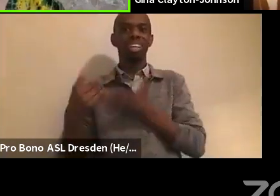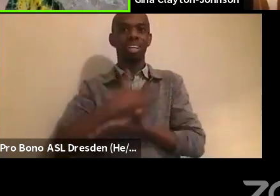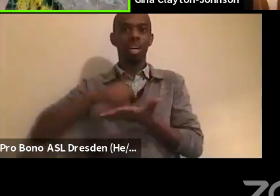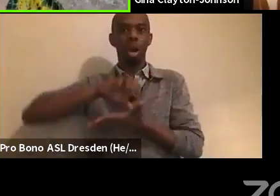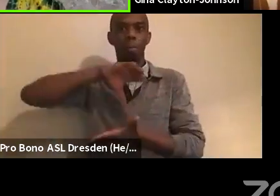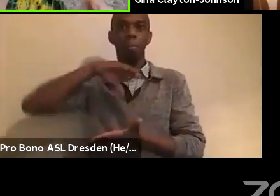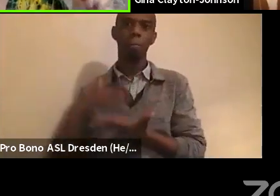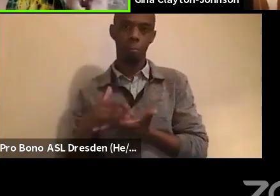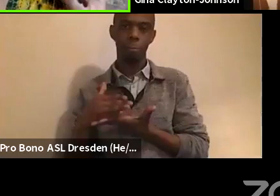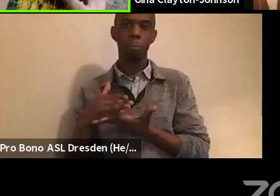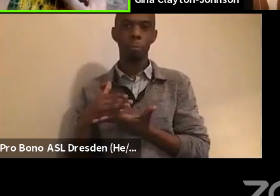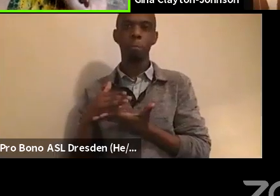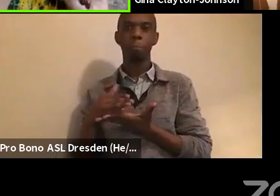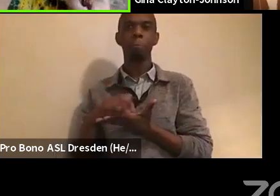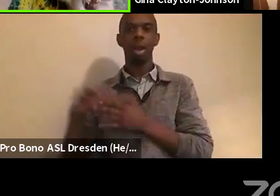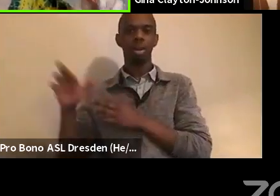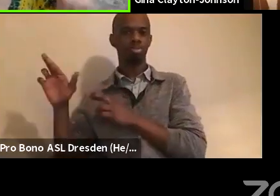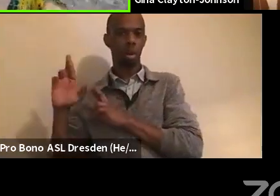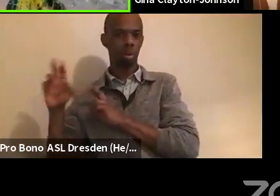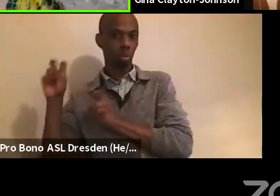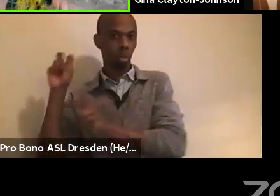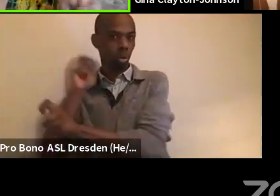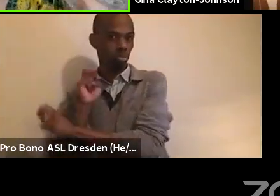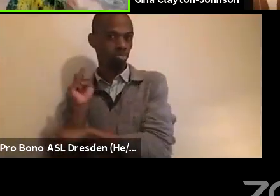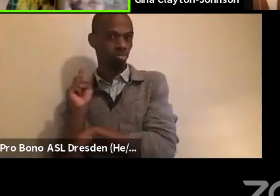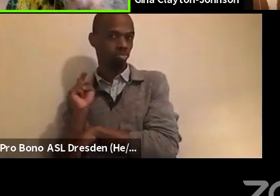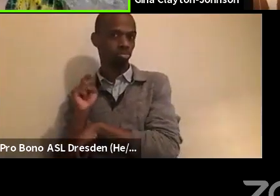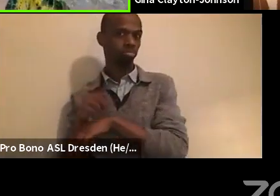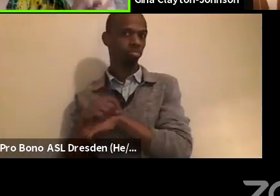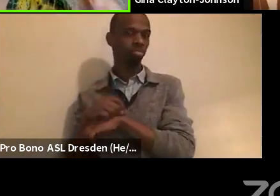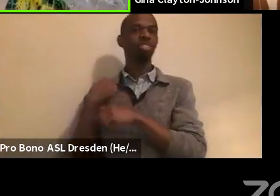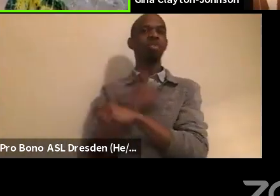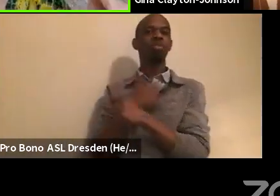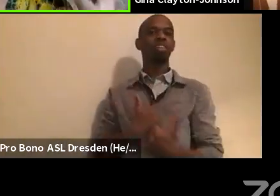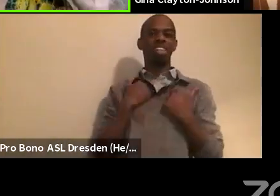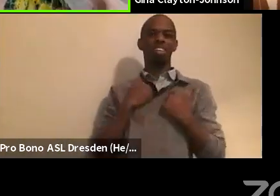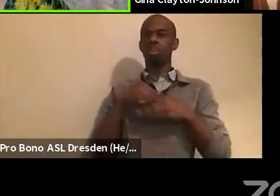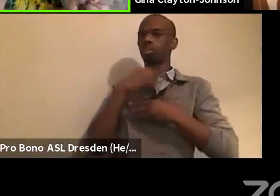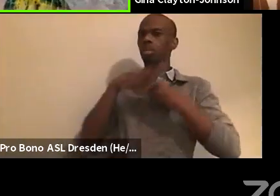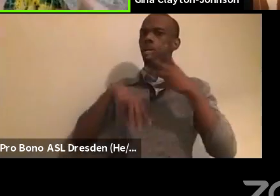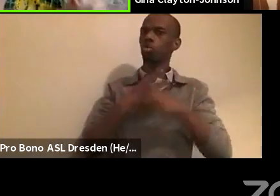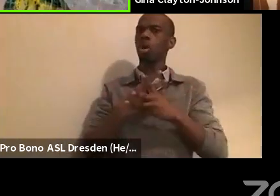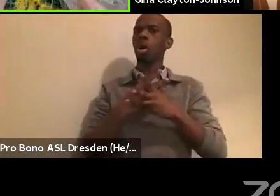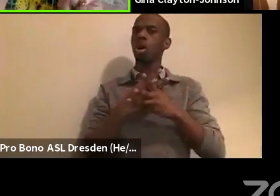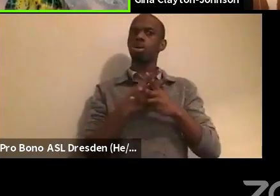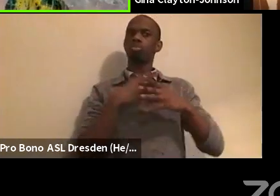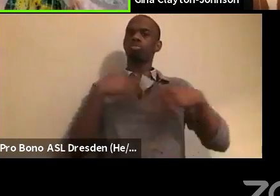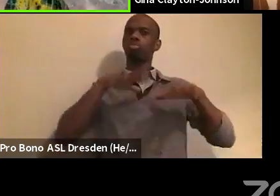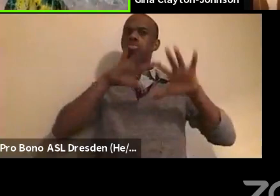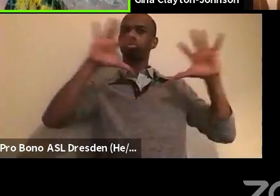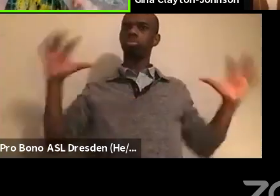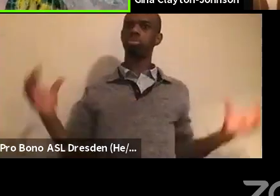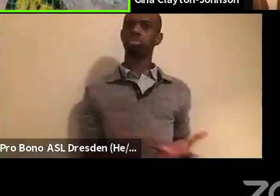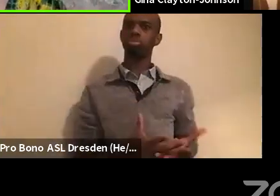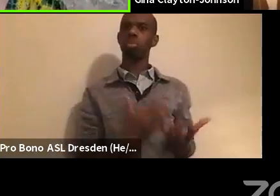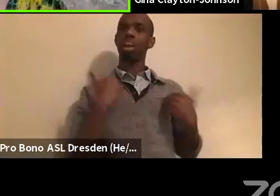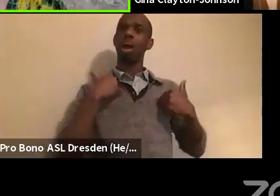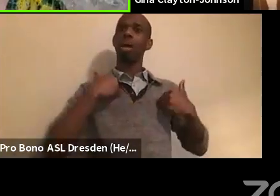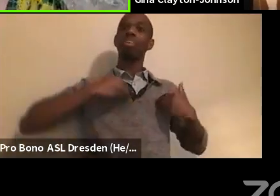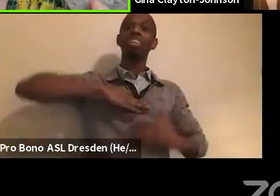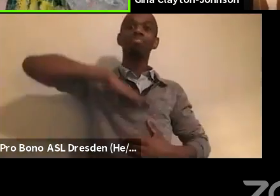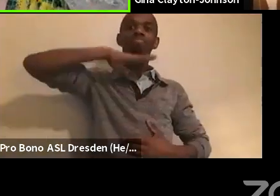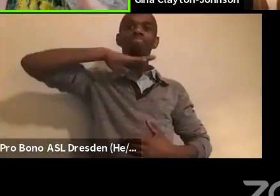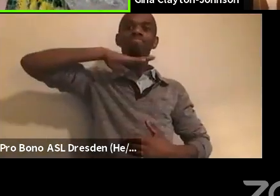world where there is abundance everybody can have all of what they need and most of what they want